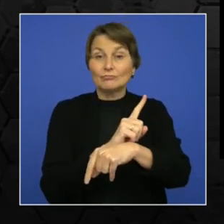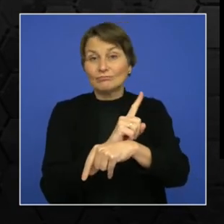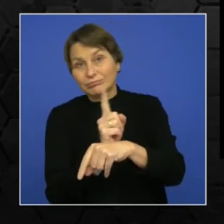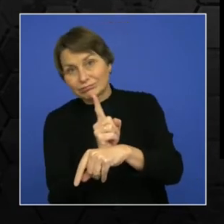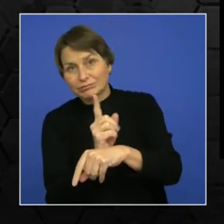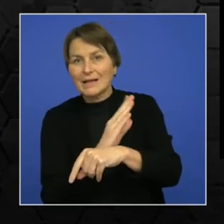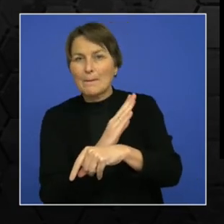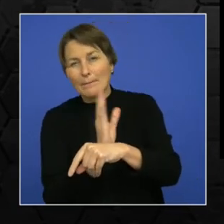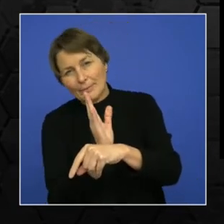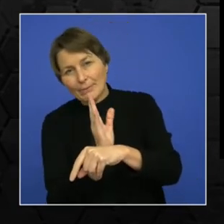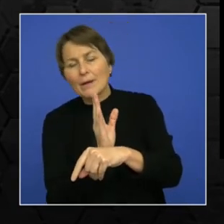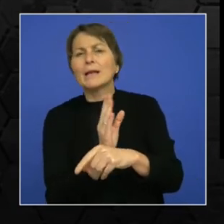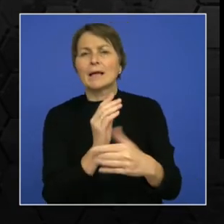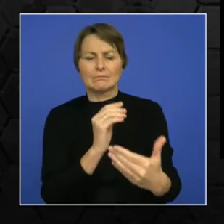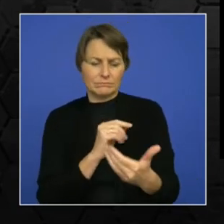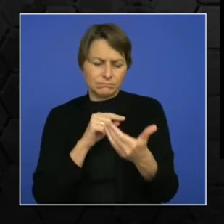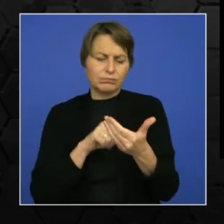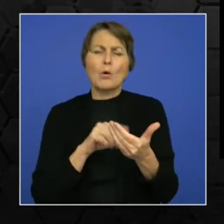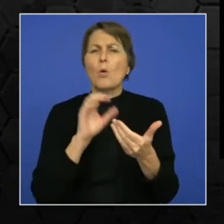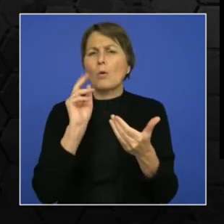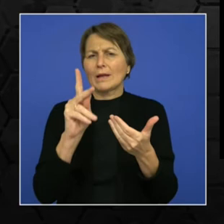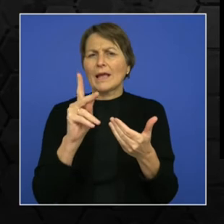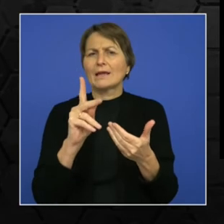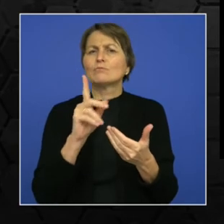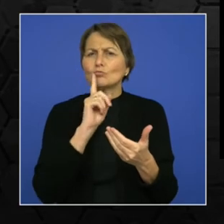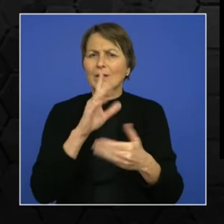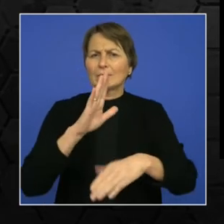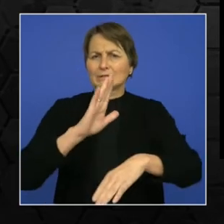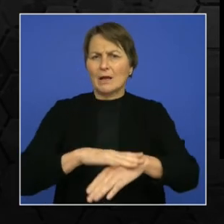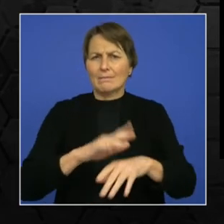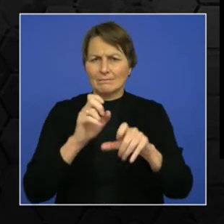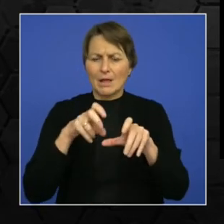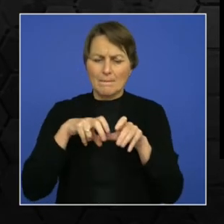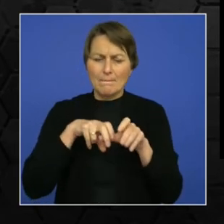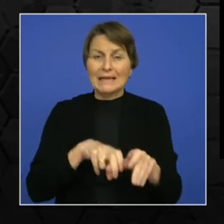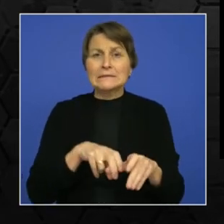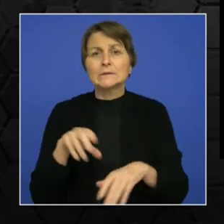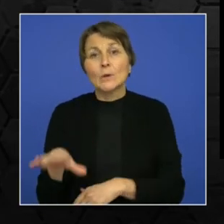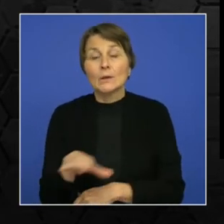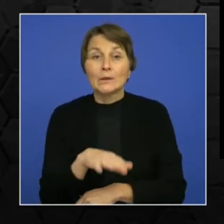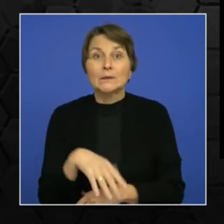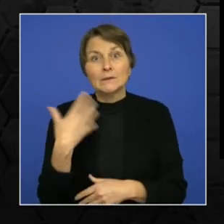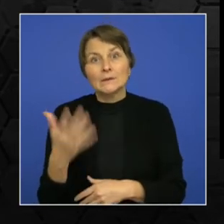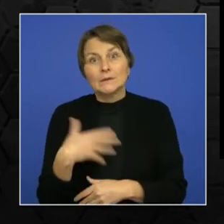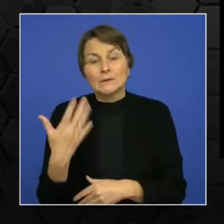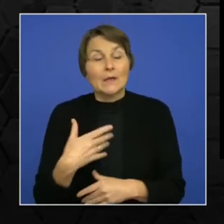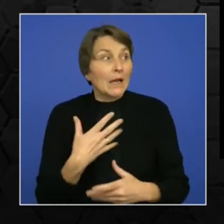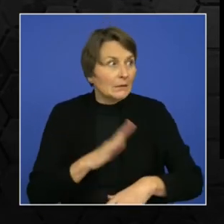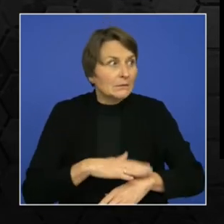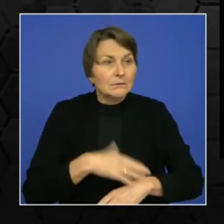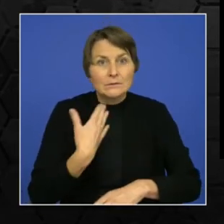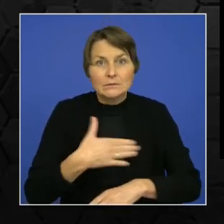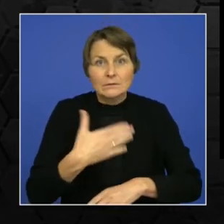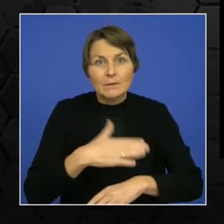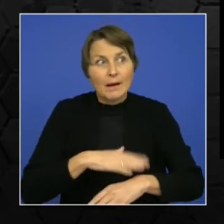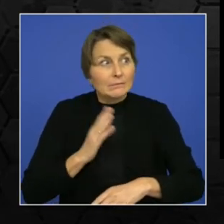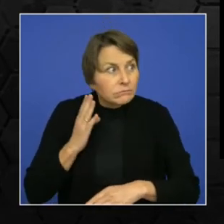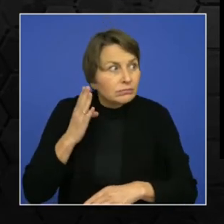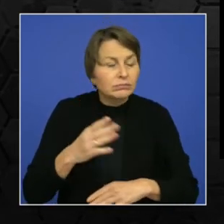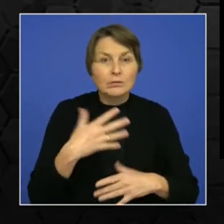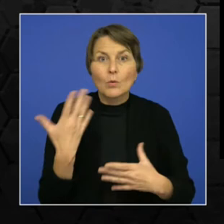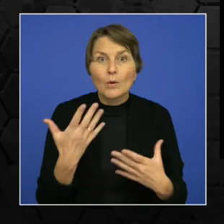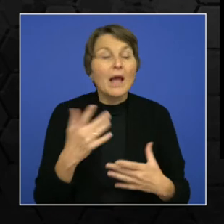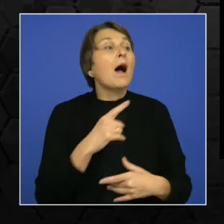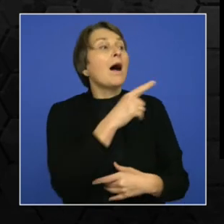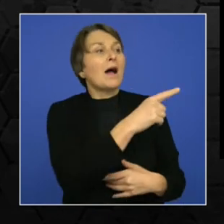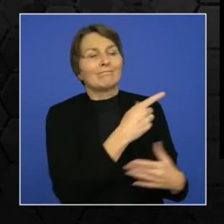a very good example for real time passenger information, wherein if somebody is actually in hurry, that person would actually know where the bus is located